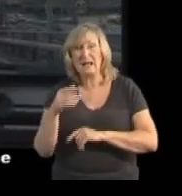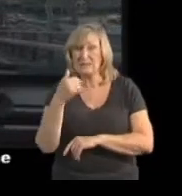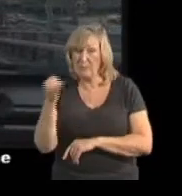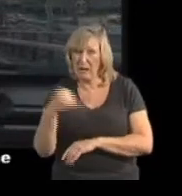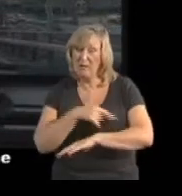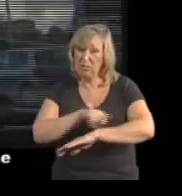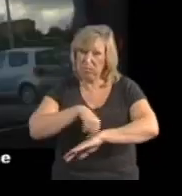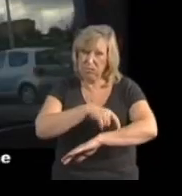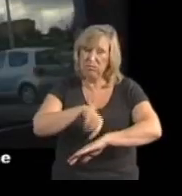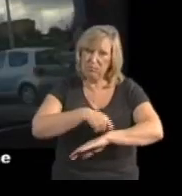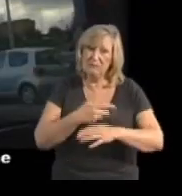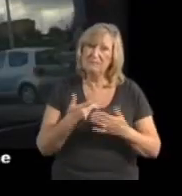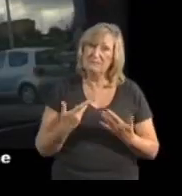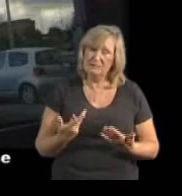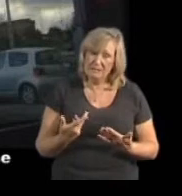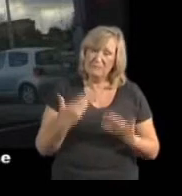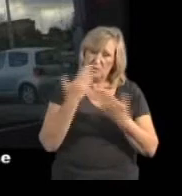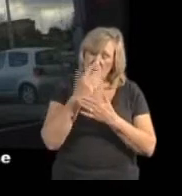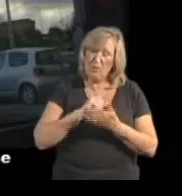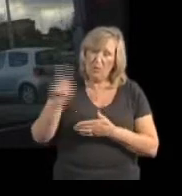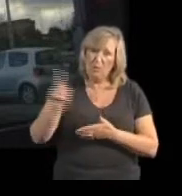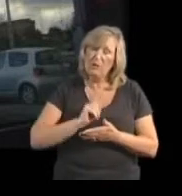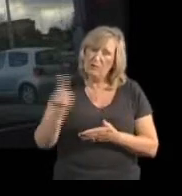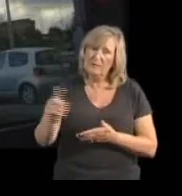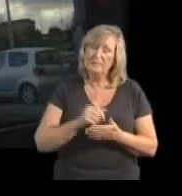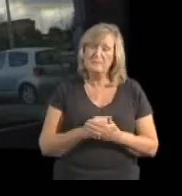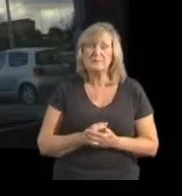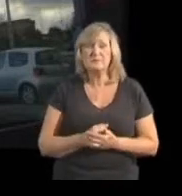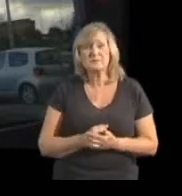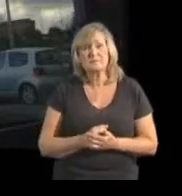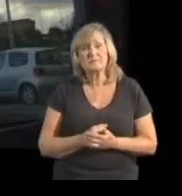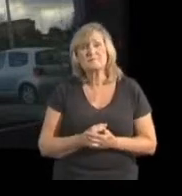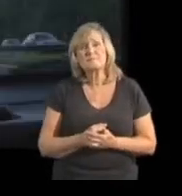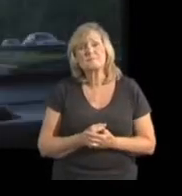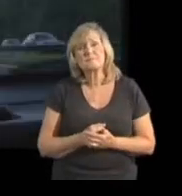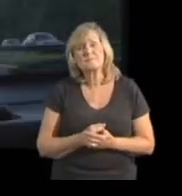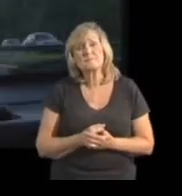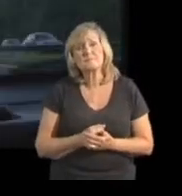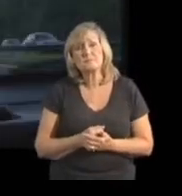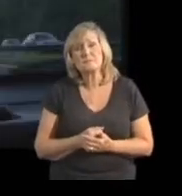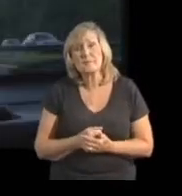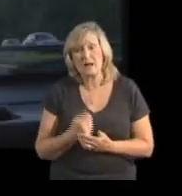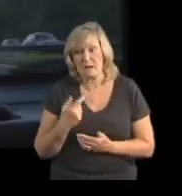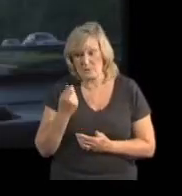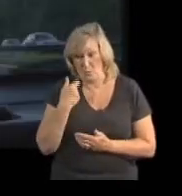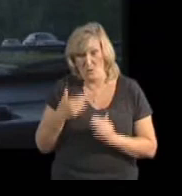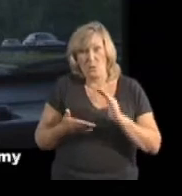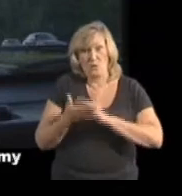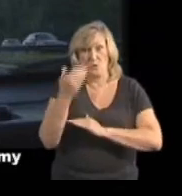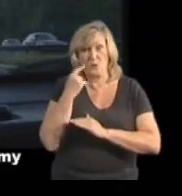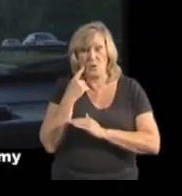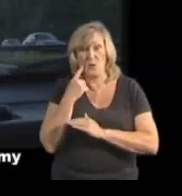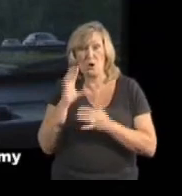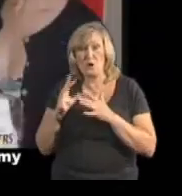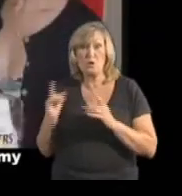get home and get to school. I am going to a ten year reunion. It is